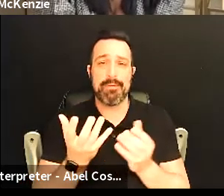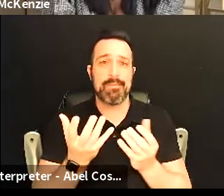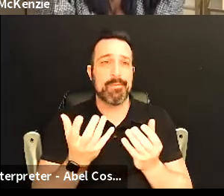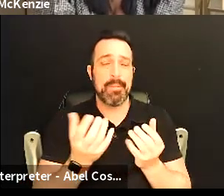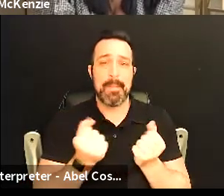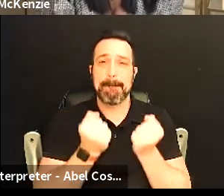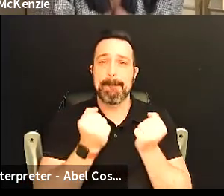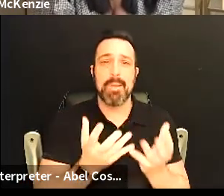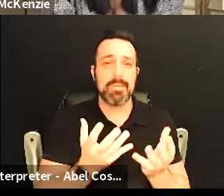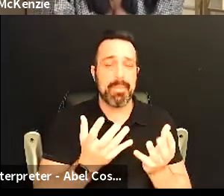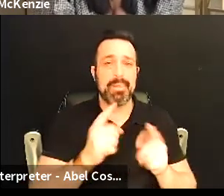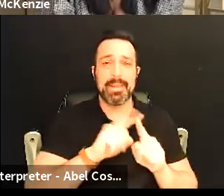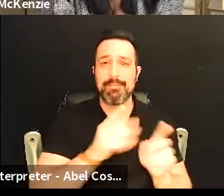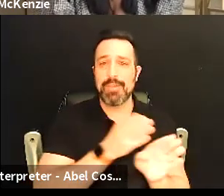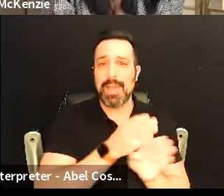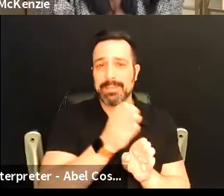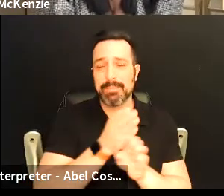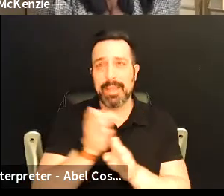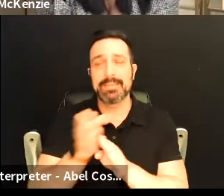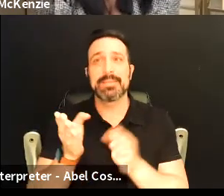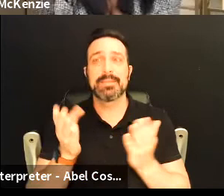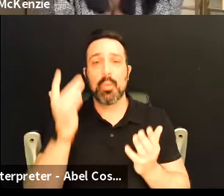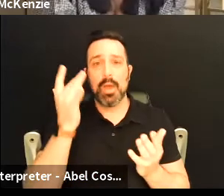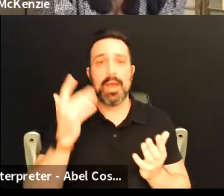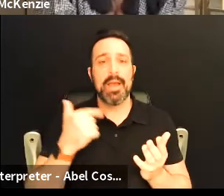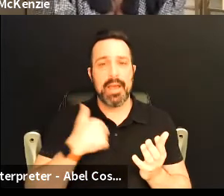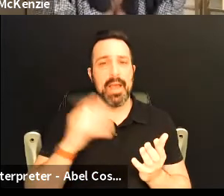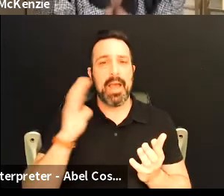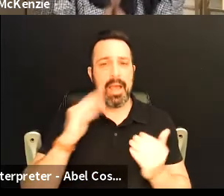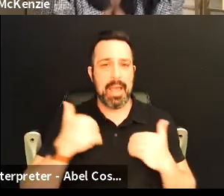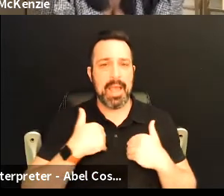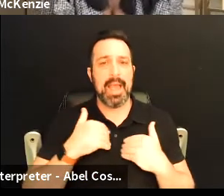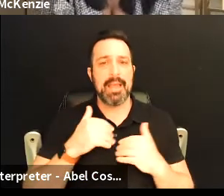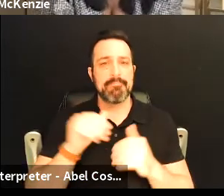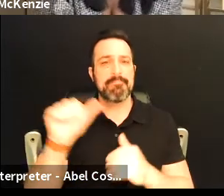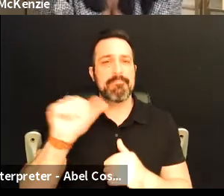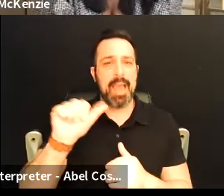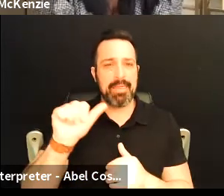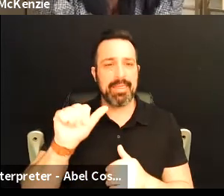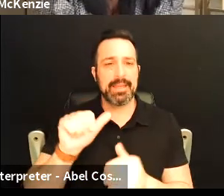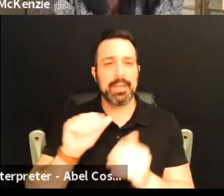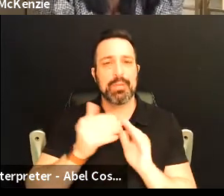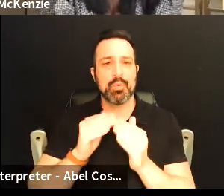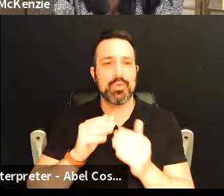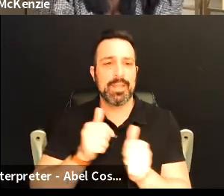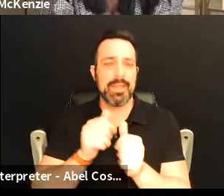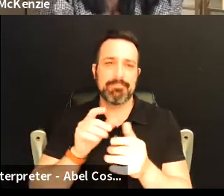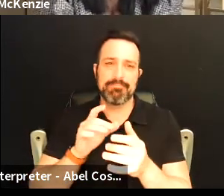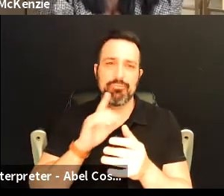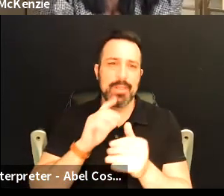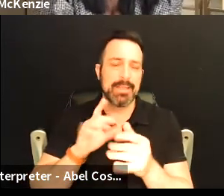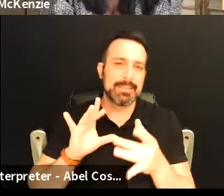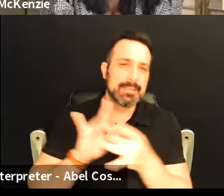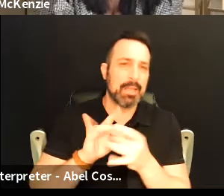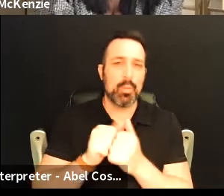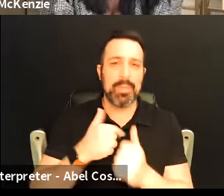uh aspects in the sense that i had a athlete community that kind of stuck with me but then as